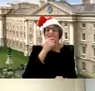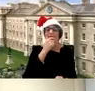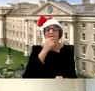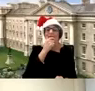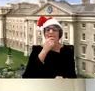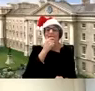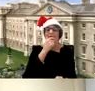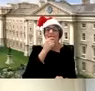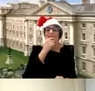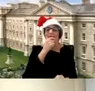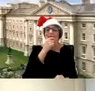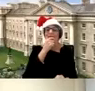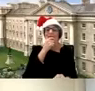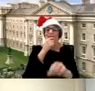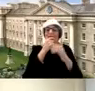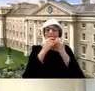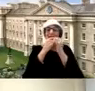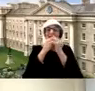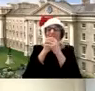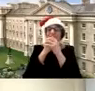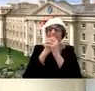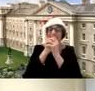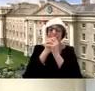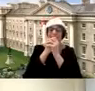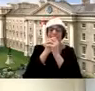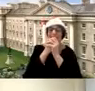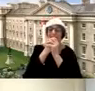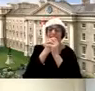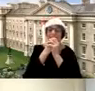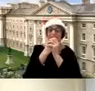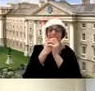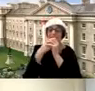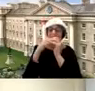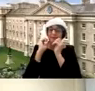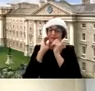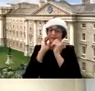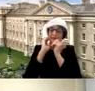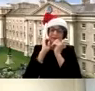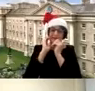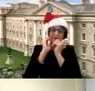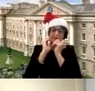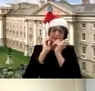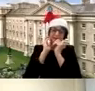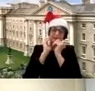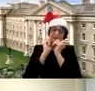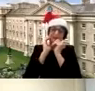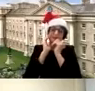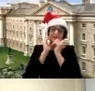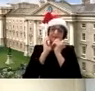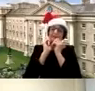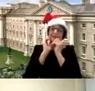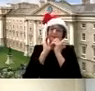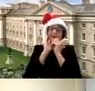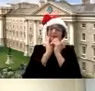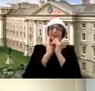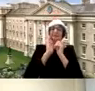feeling as well and that is the most important thing that we can give to anyone which is um giving them time to share what